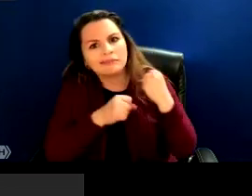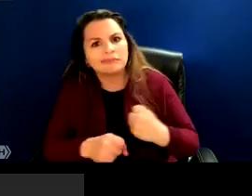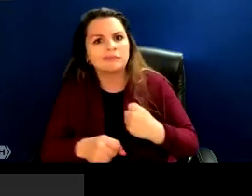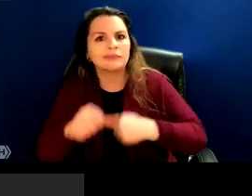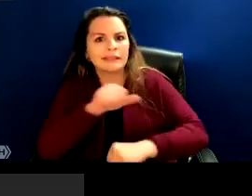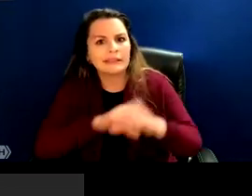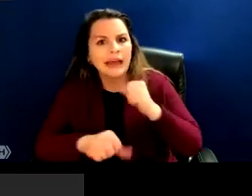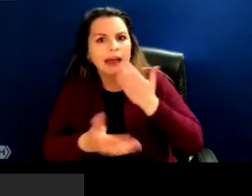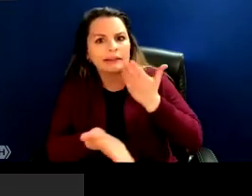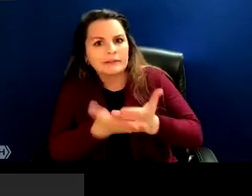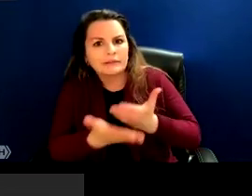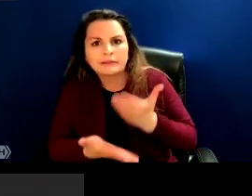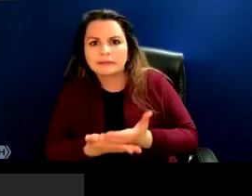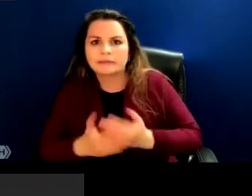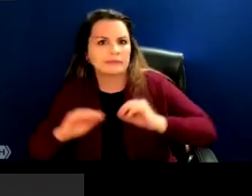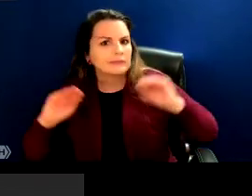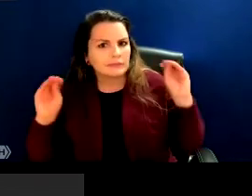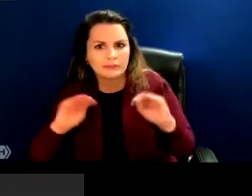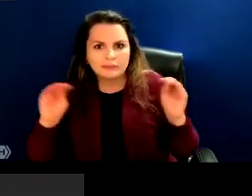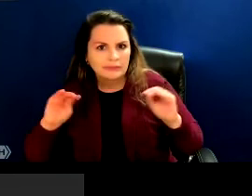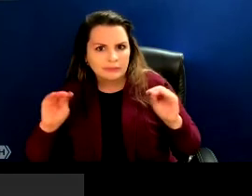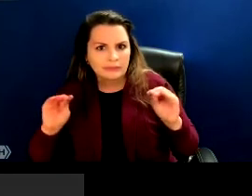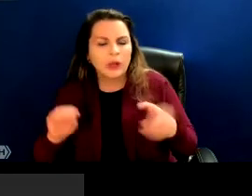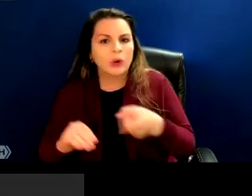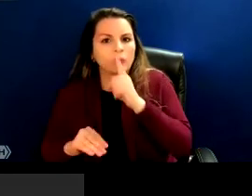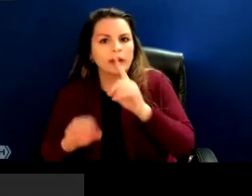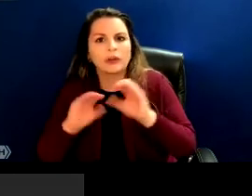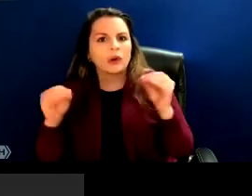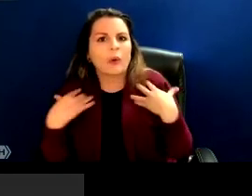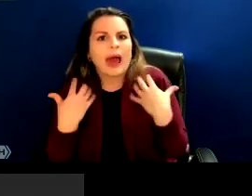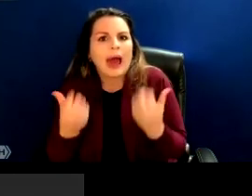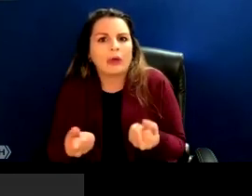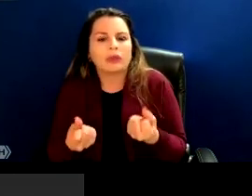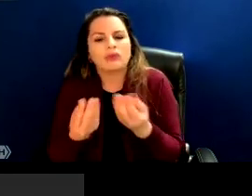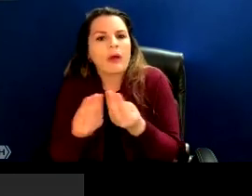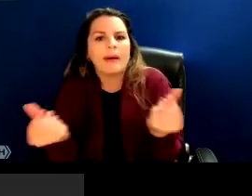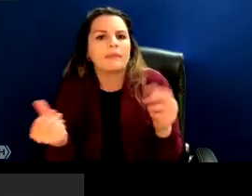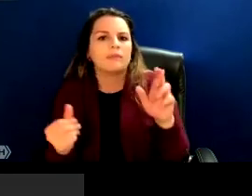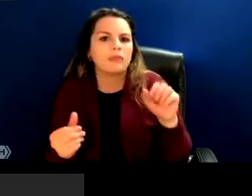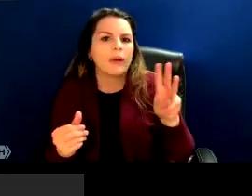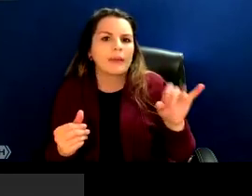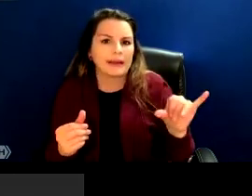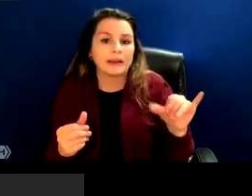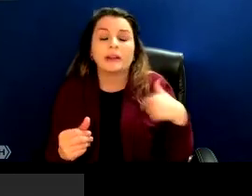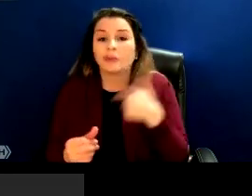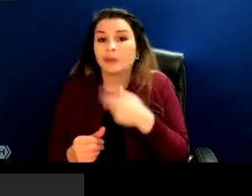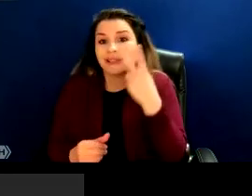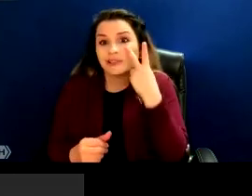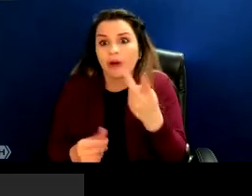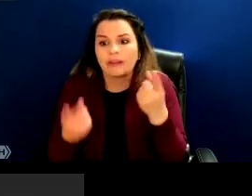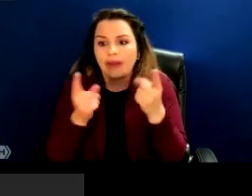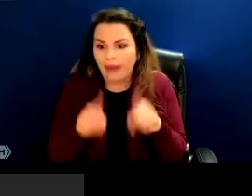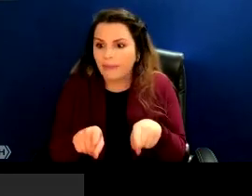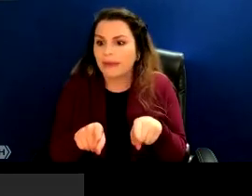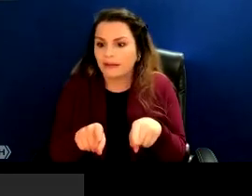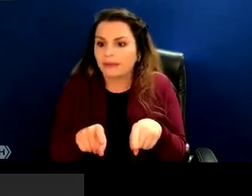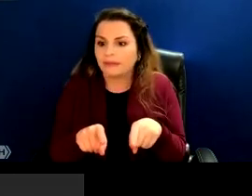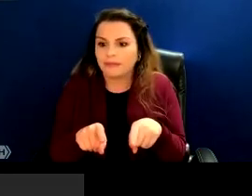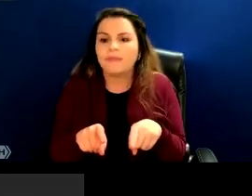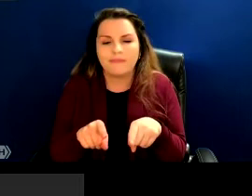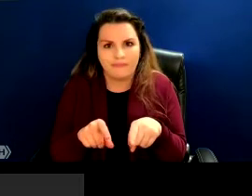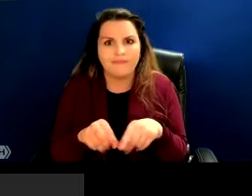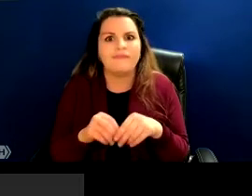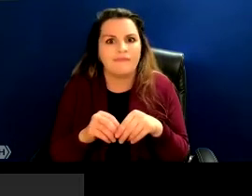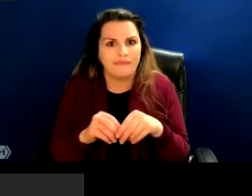proven health remedies, remedies, if you will. We saw this, of course,